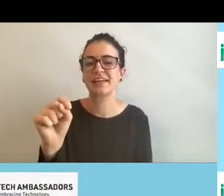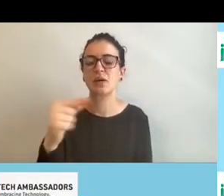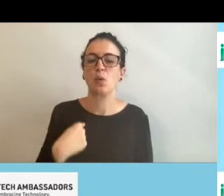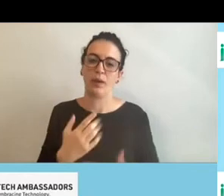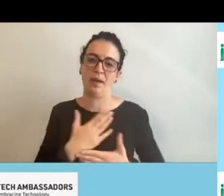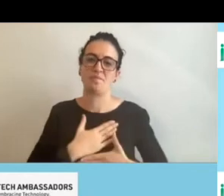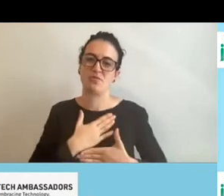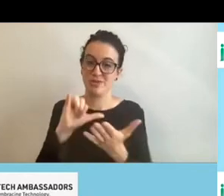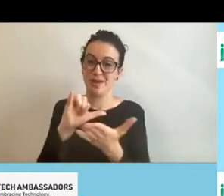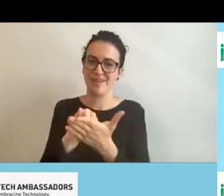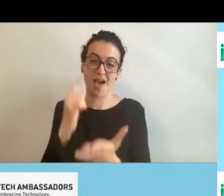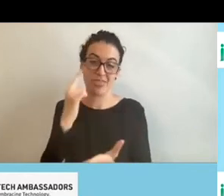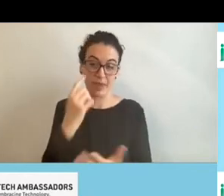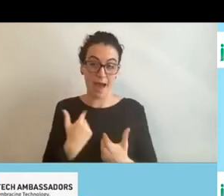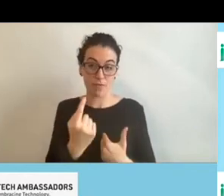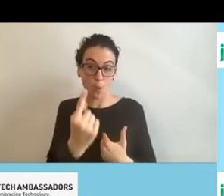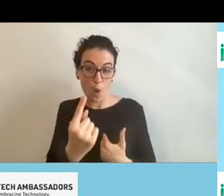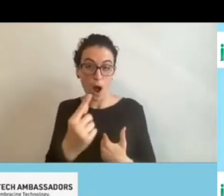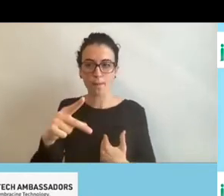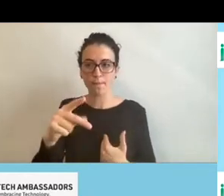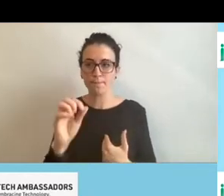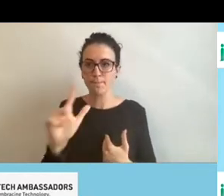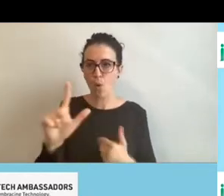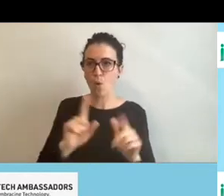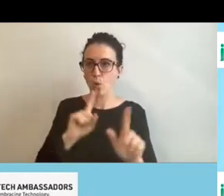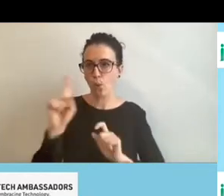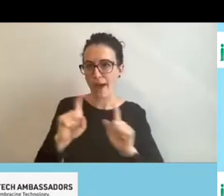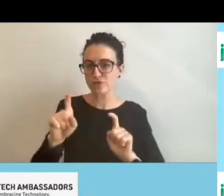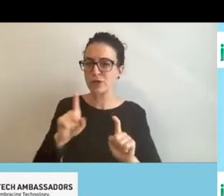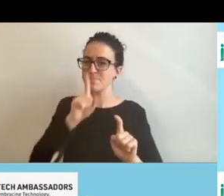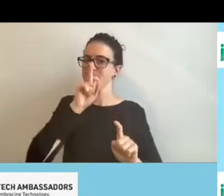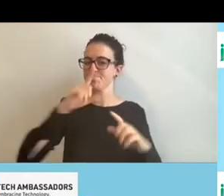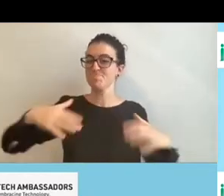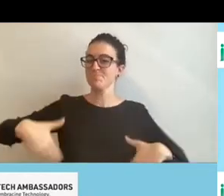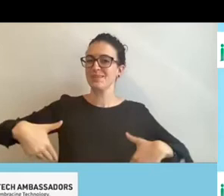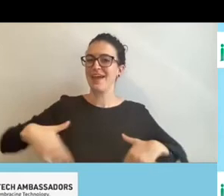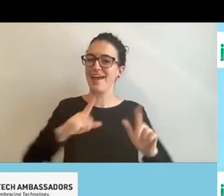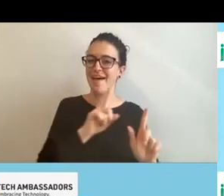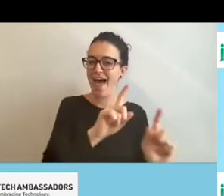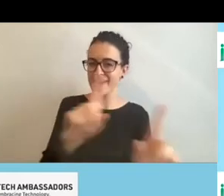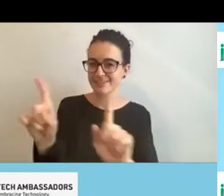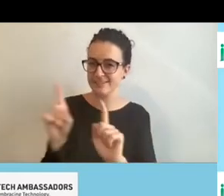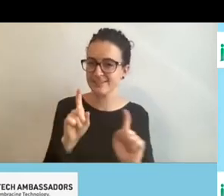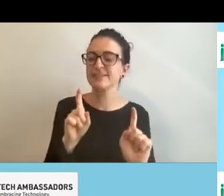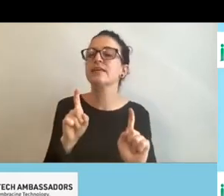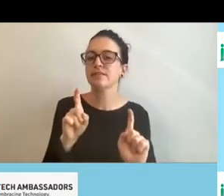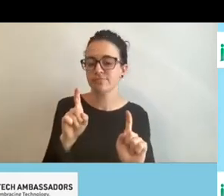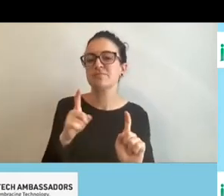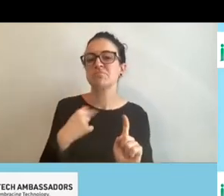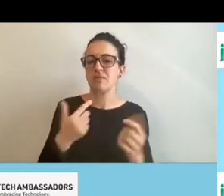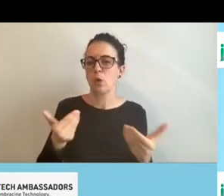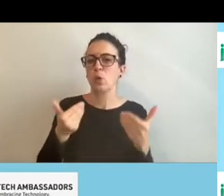All right. I think we have one poll question that we have not asked yet, and I want to make sure that we do